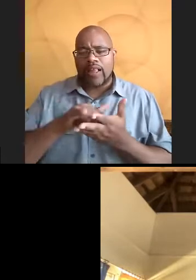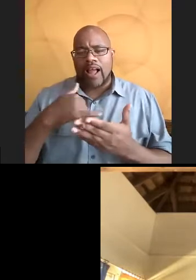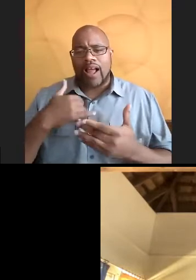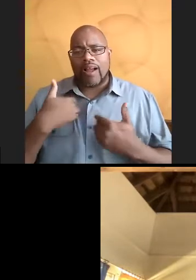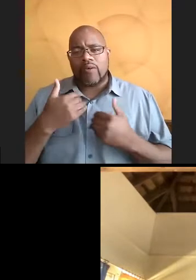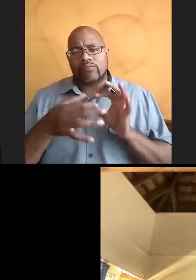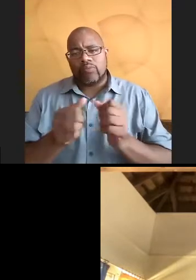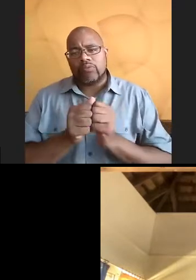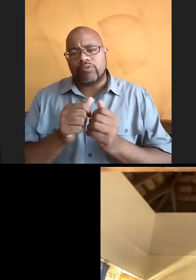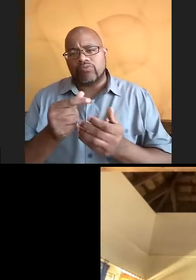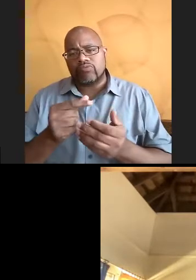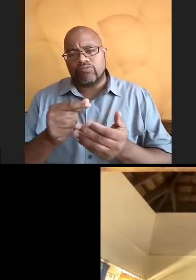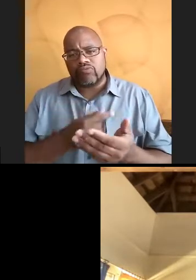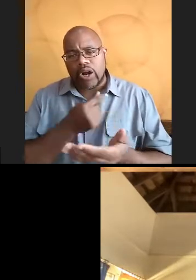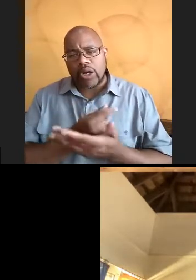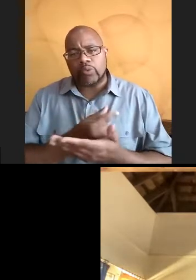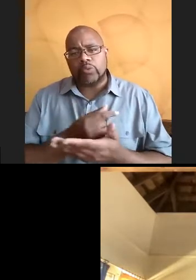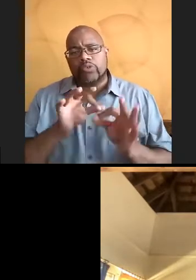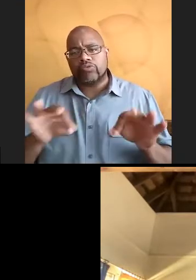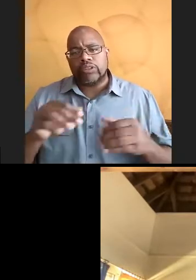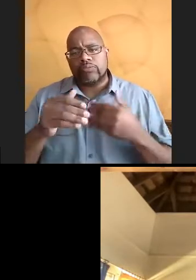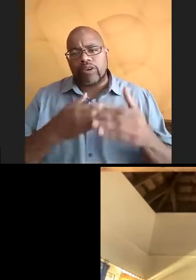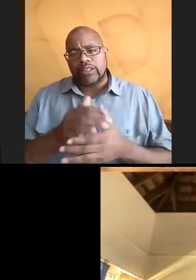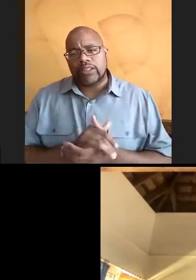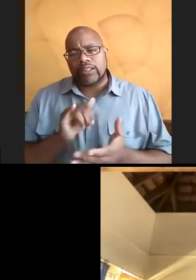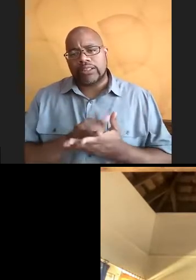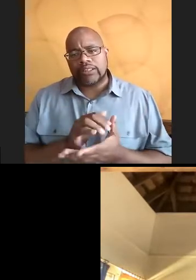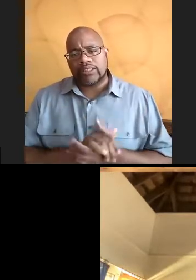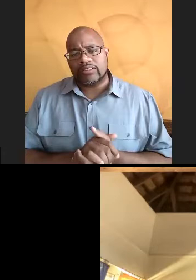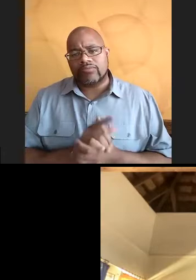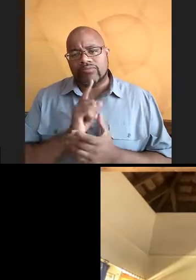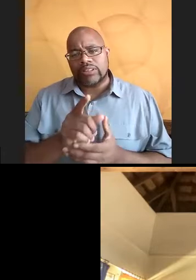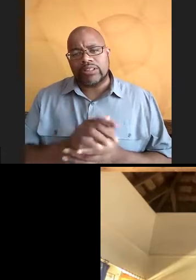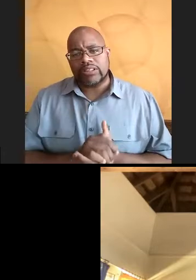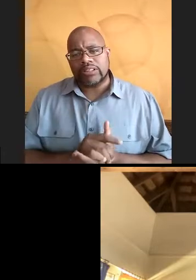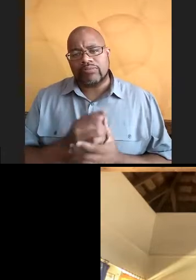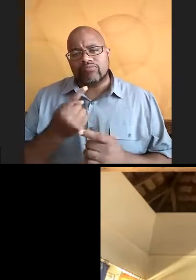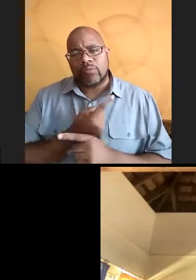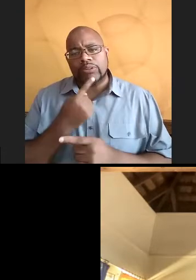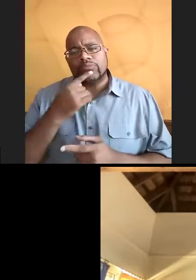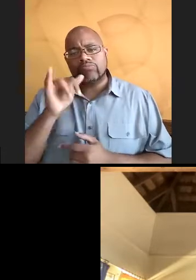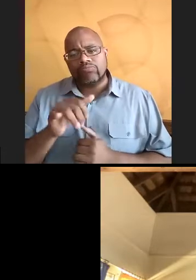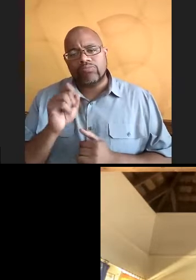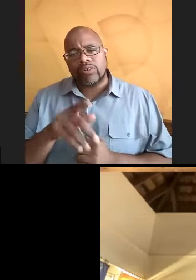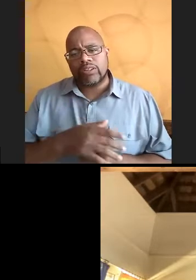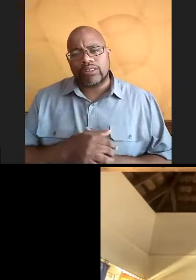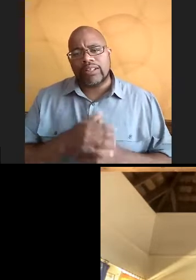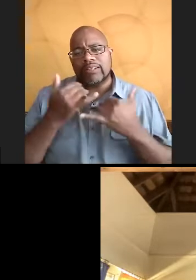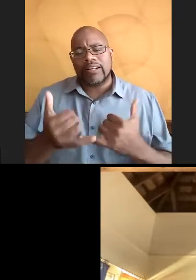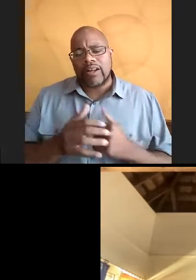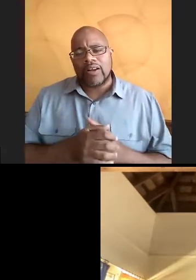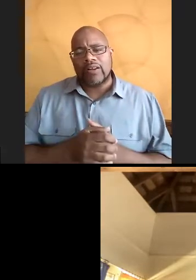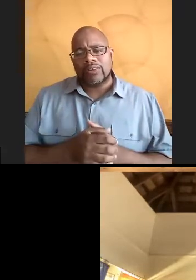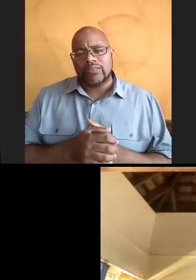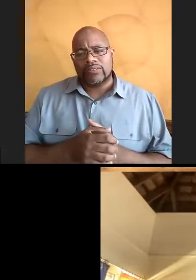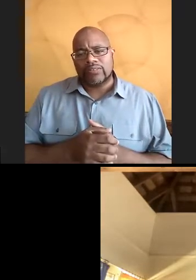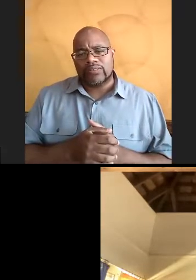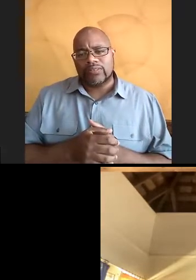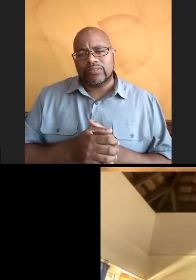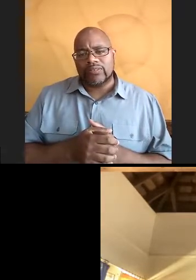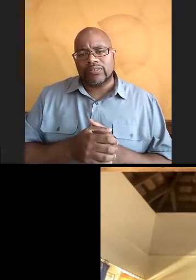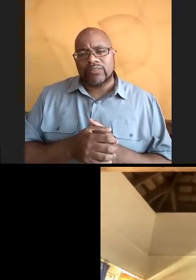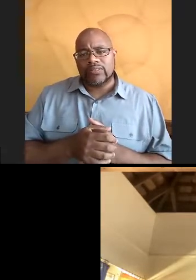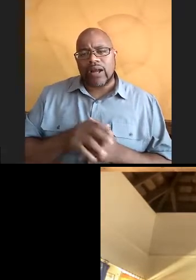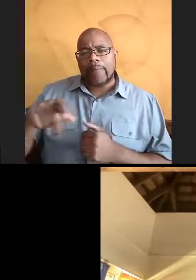graduate degrees and the process. And that was really the program where it was like, okay, nail in the coffin, I'm going apply for